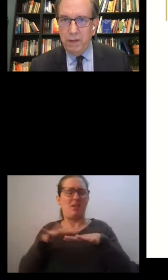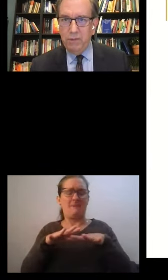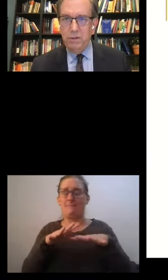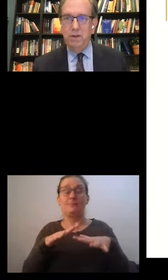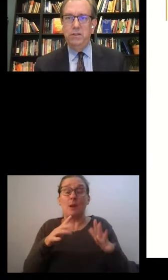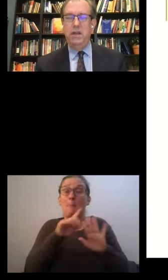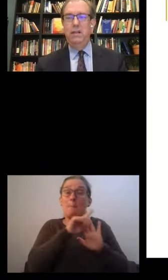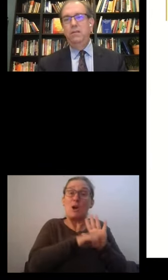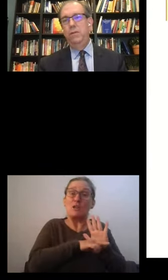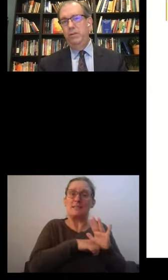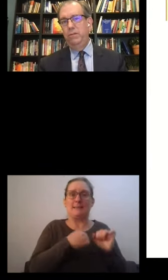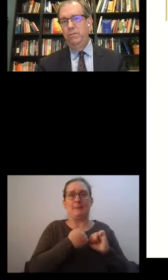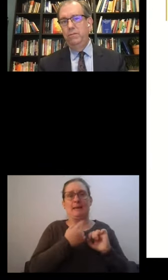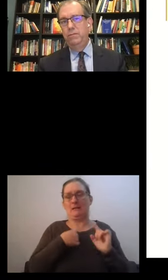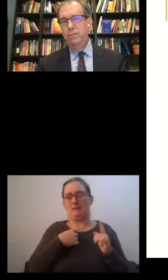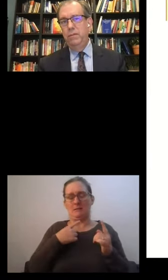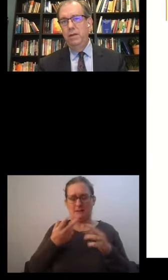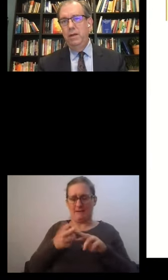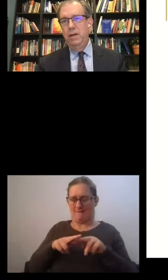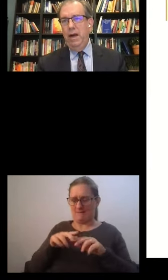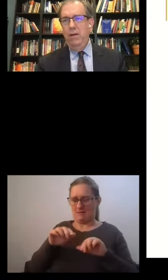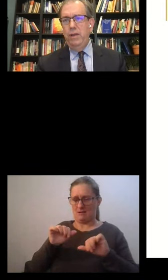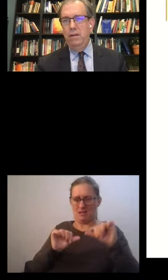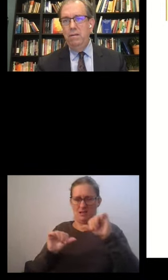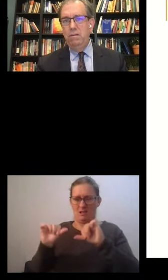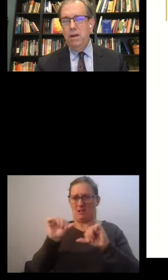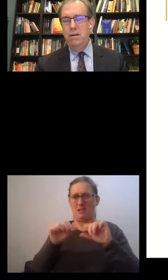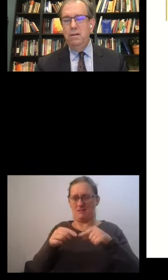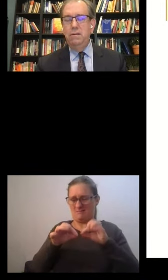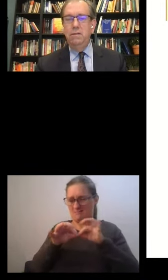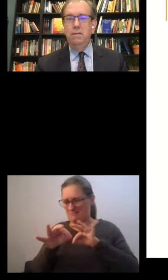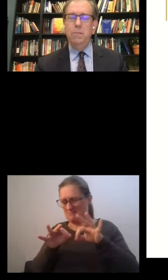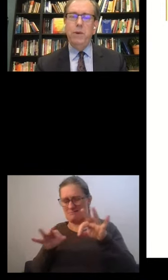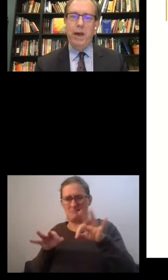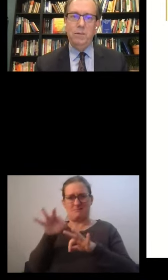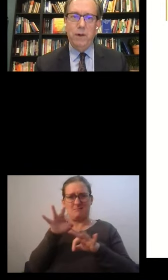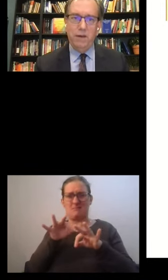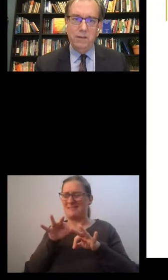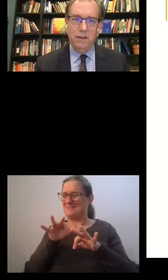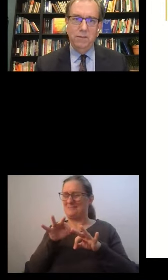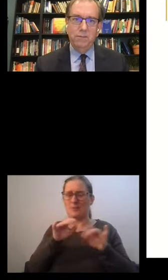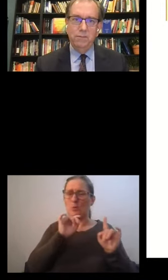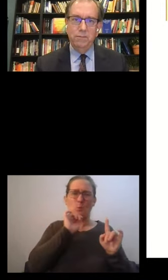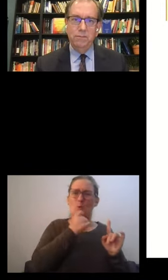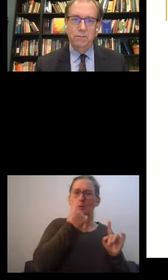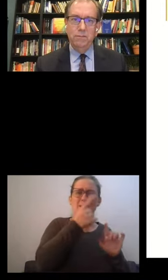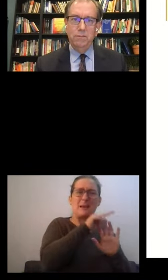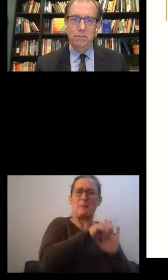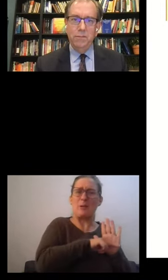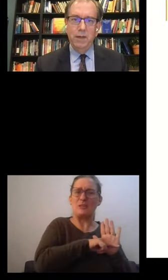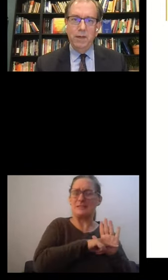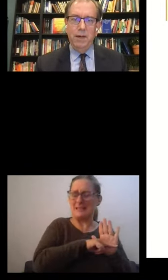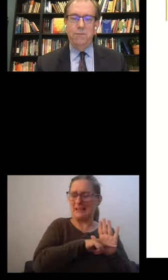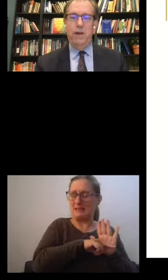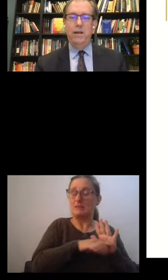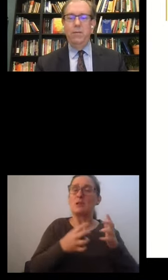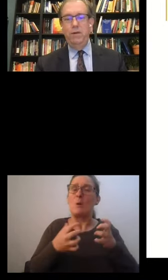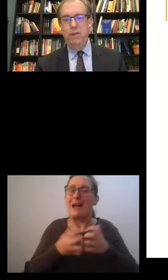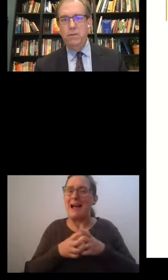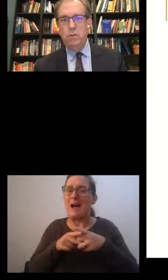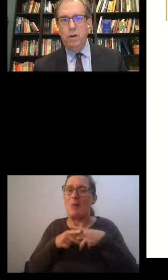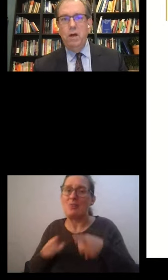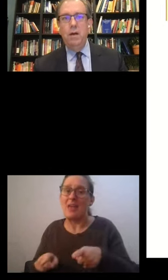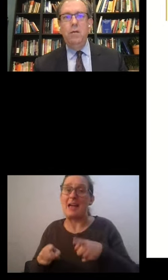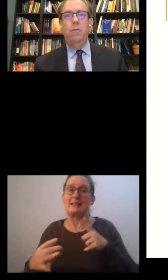will not be able to understand this measure. How then can it impact policy? And